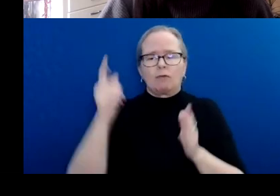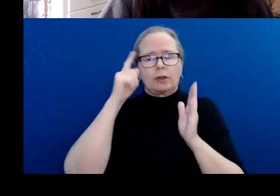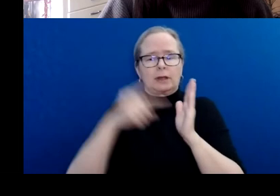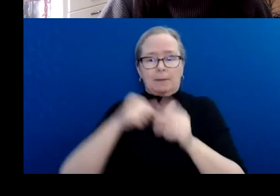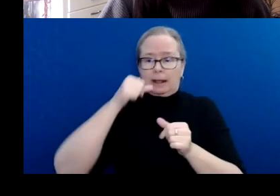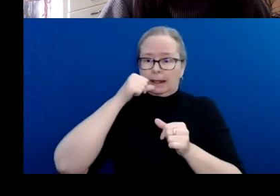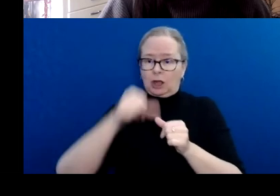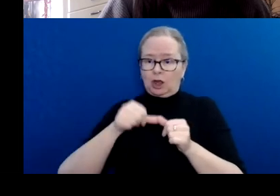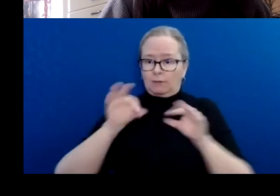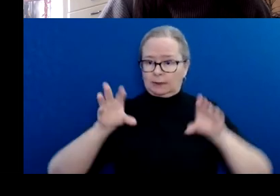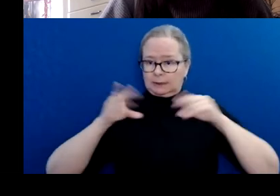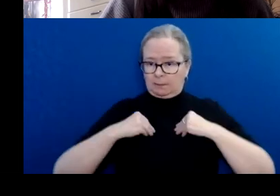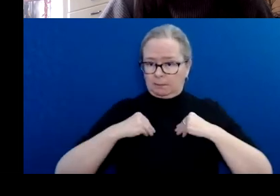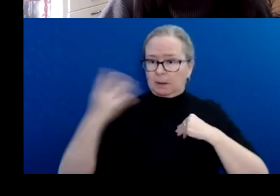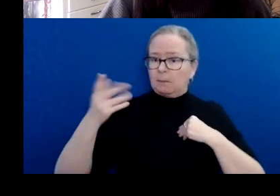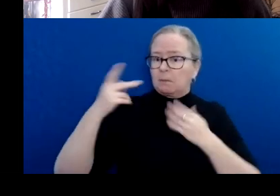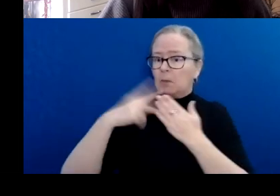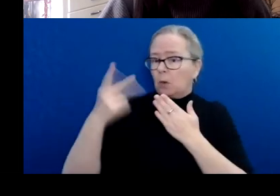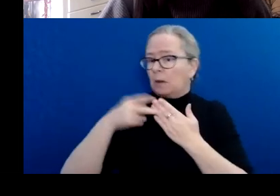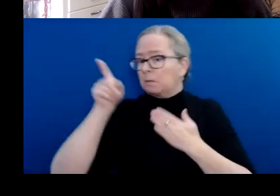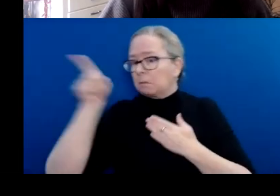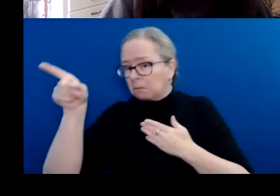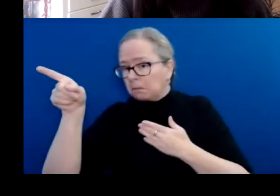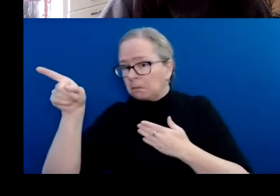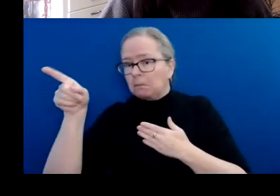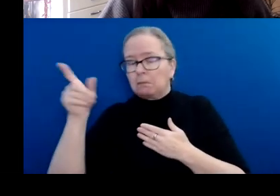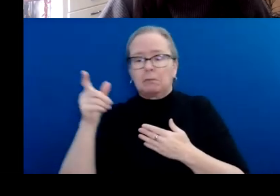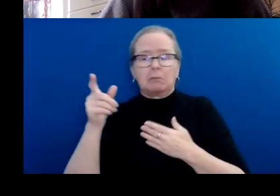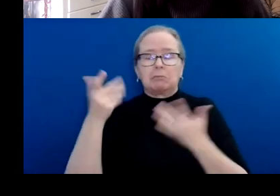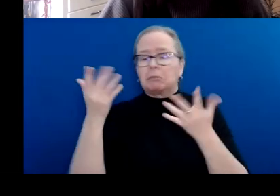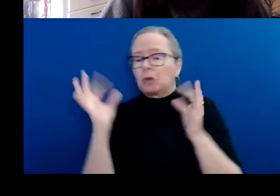budget support such as quotes or rates,